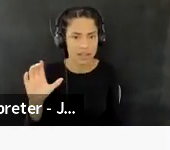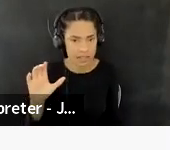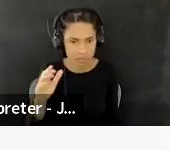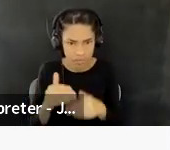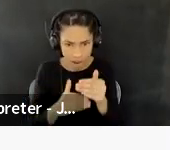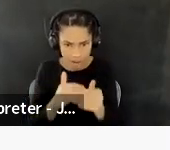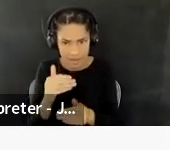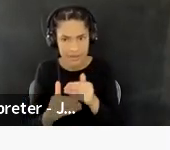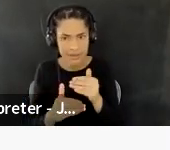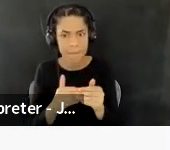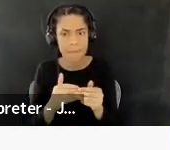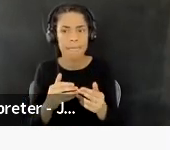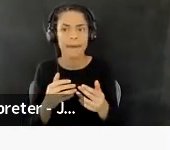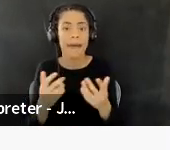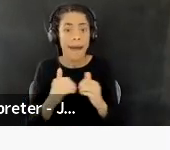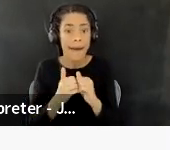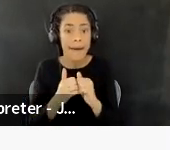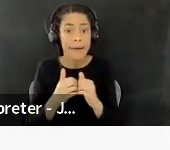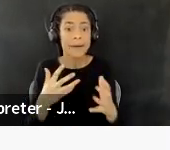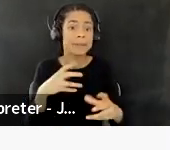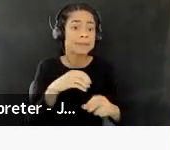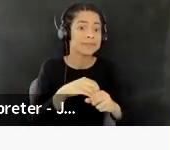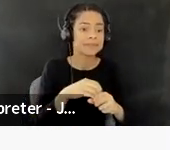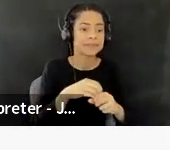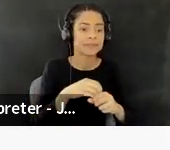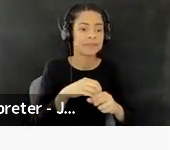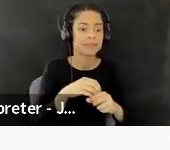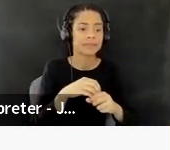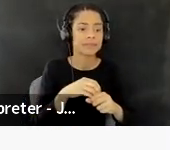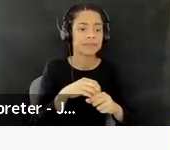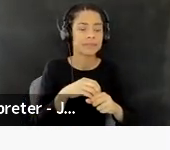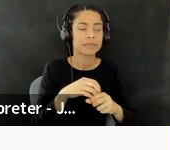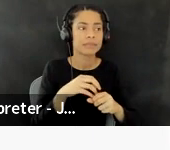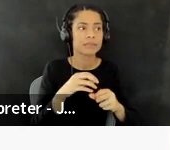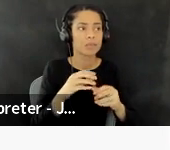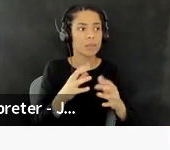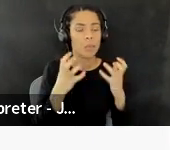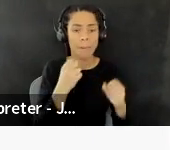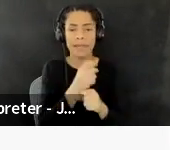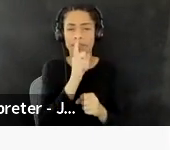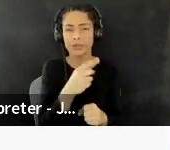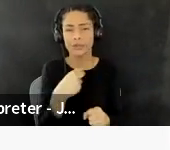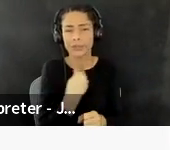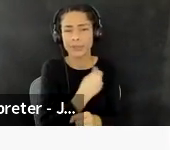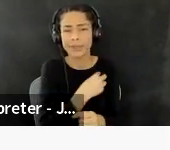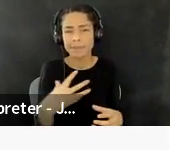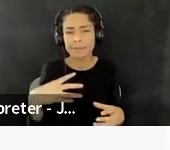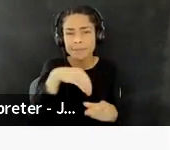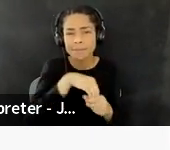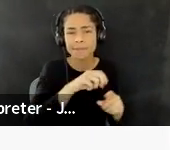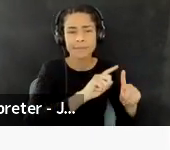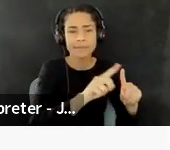include, um, include to expand the serving to engage, different facets of the performing arts field, including, um,